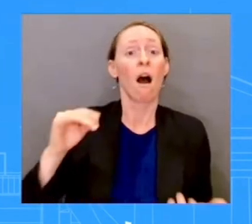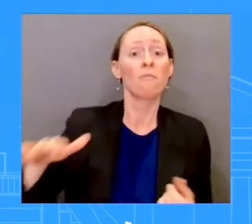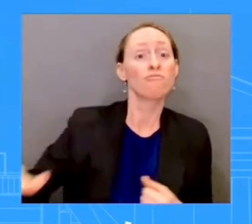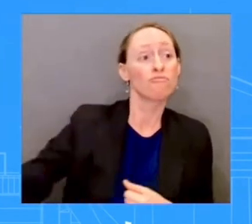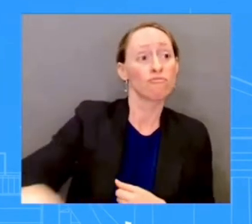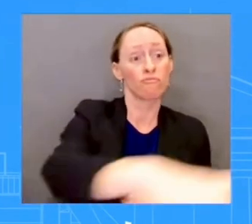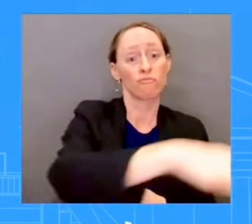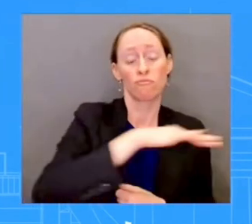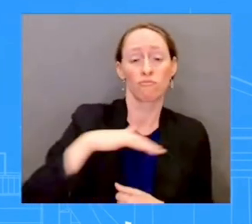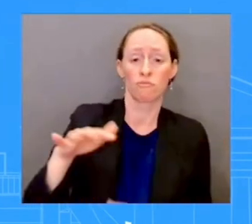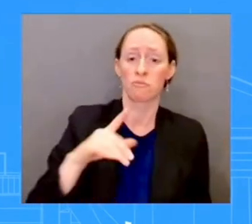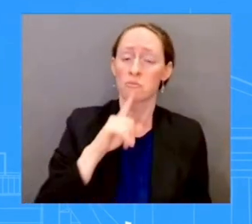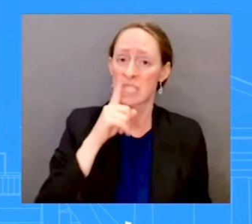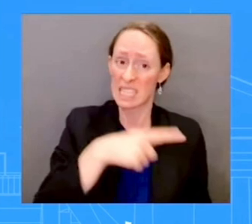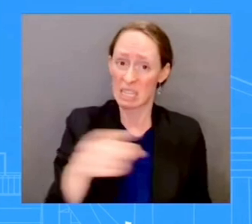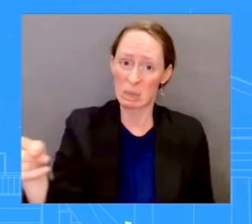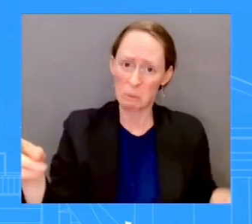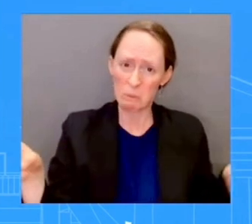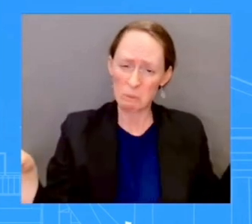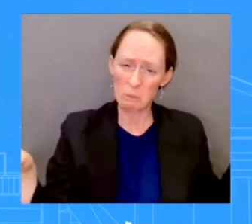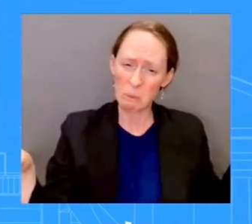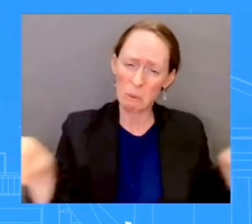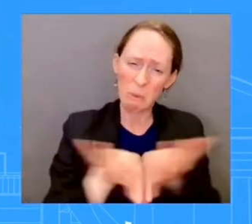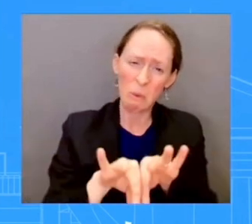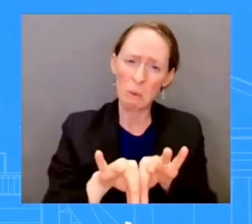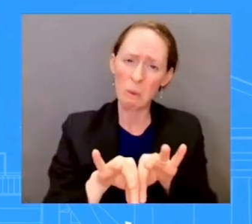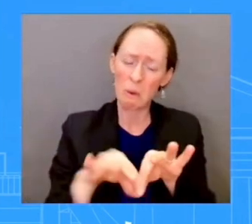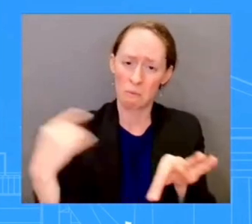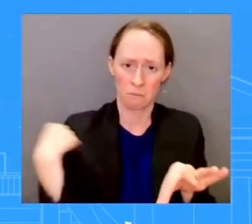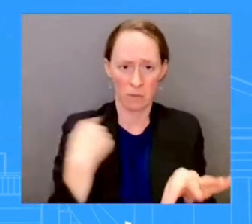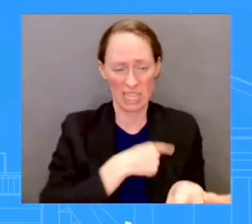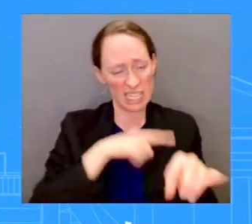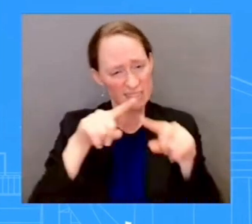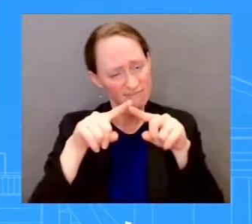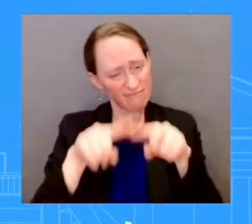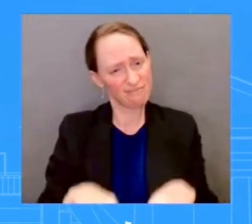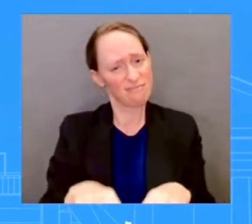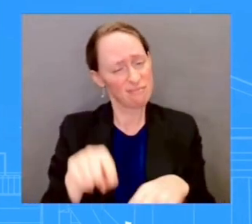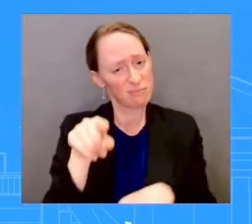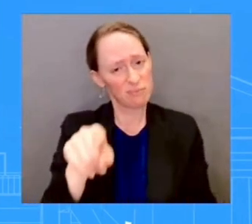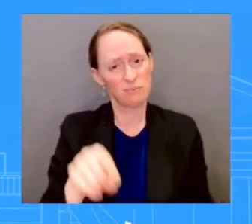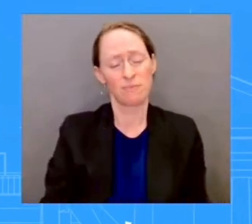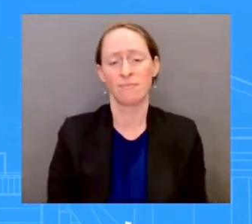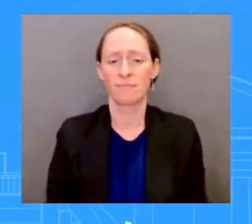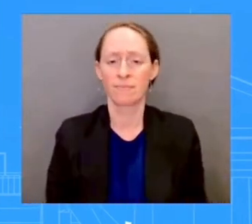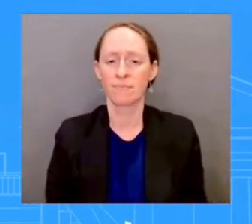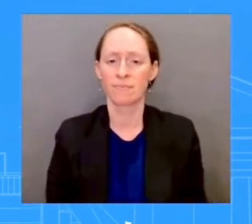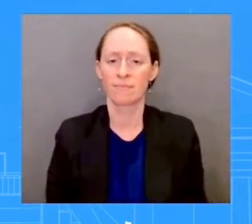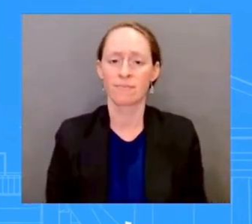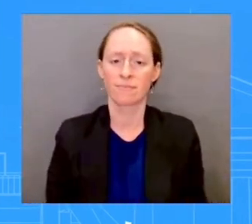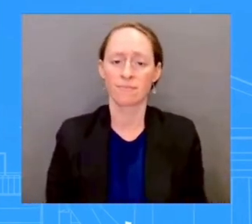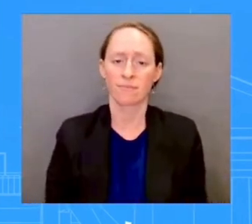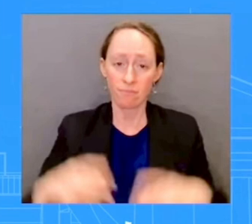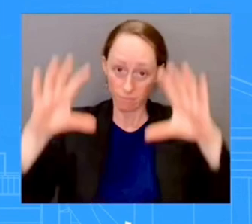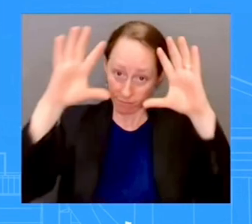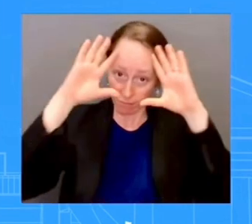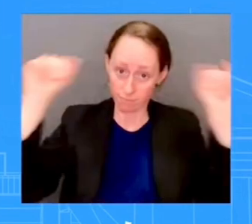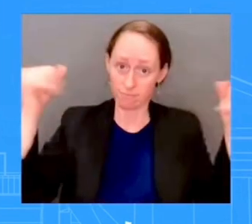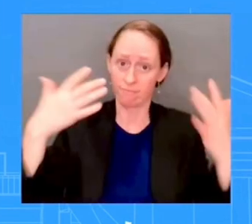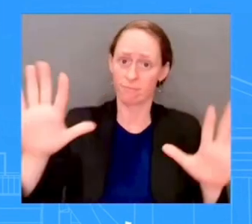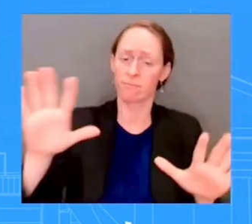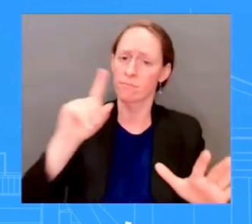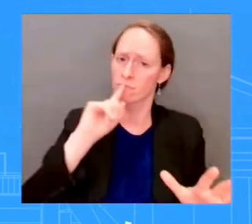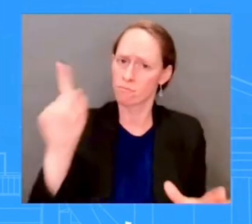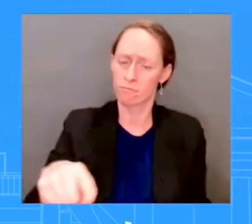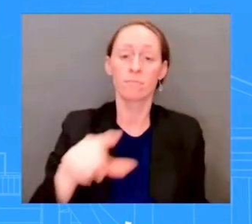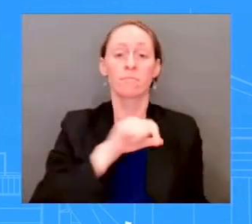He has directed us to ensure that we have a fully coordinated whole-of-government effort to support people in the